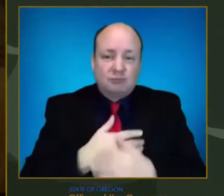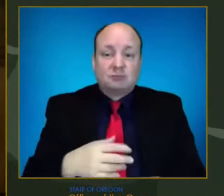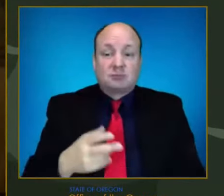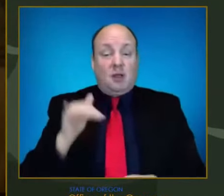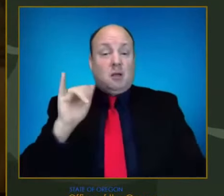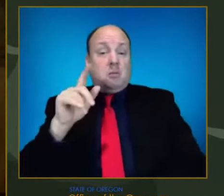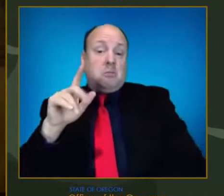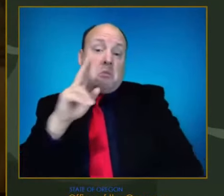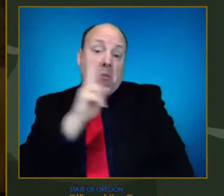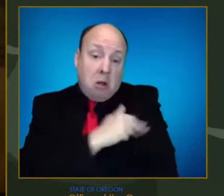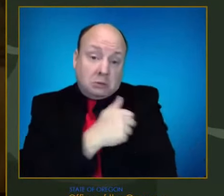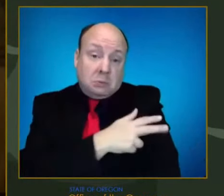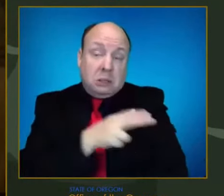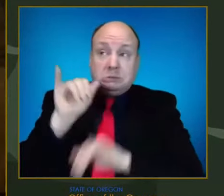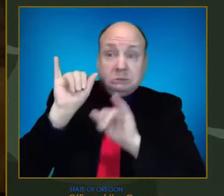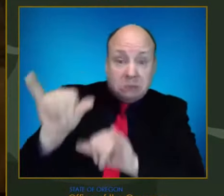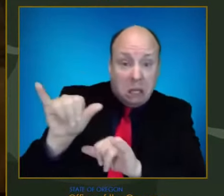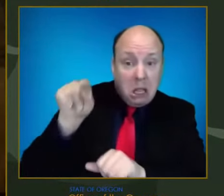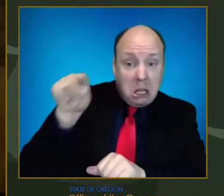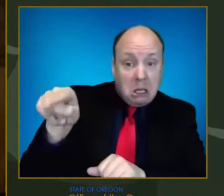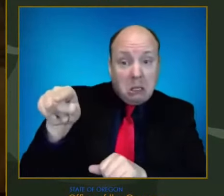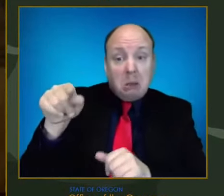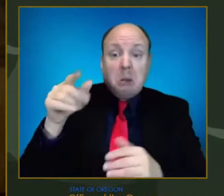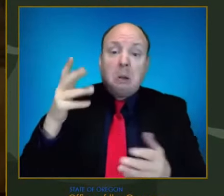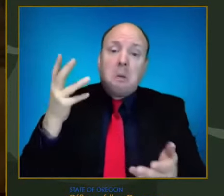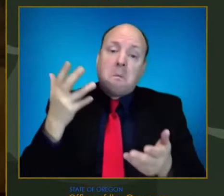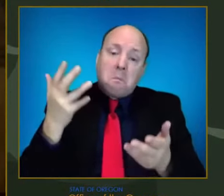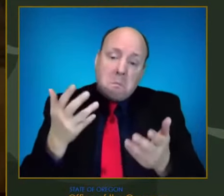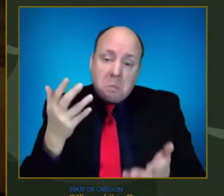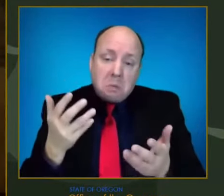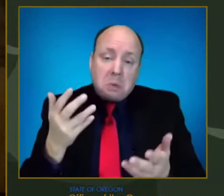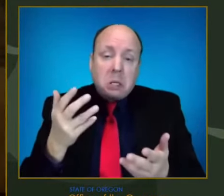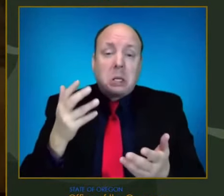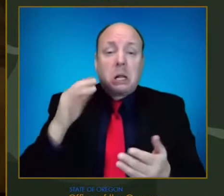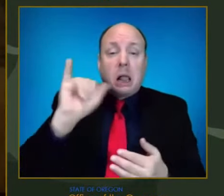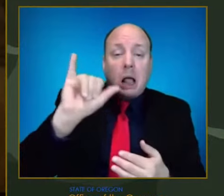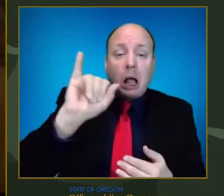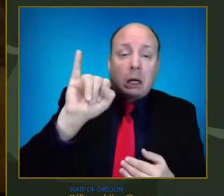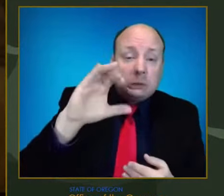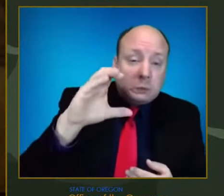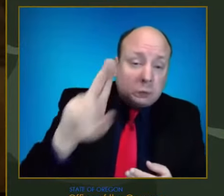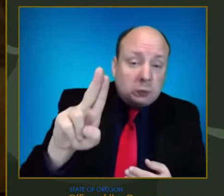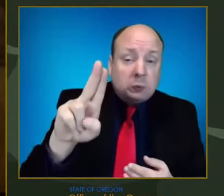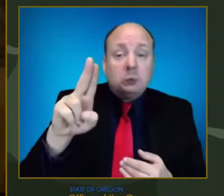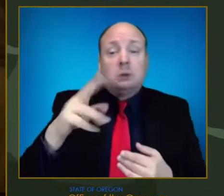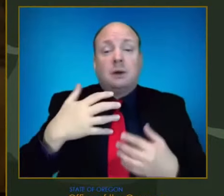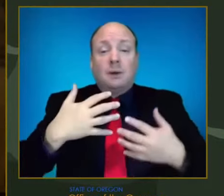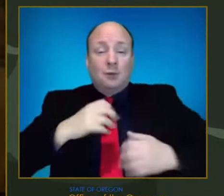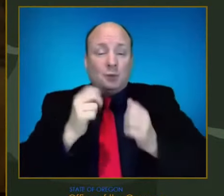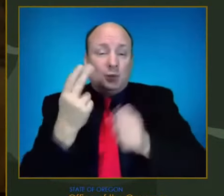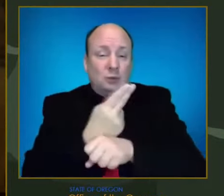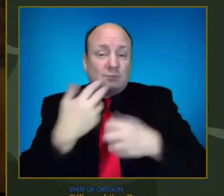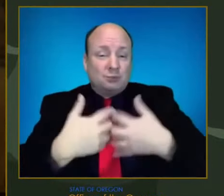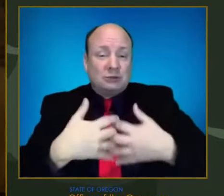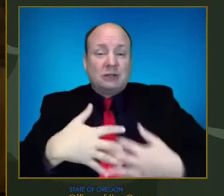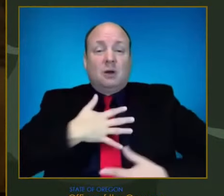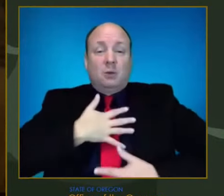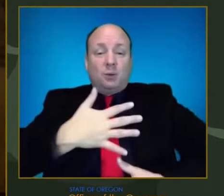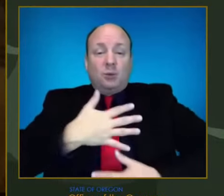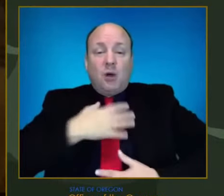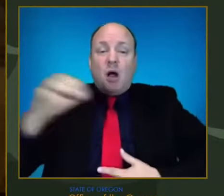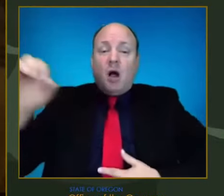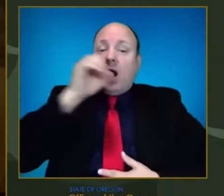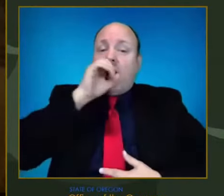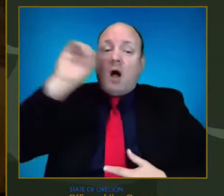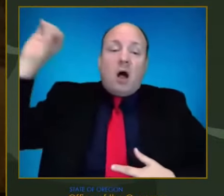ventilators is less, but people will be needing the hospital and we are